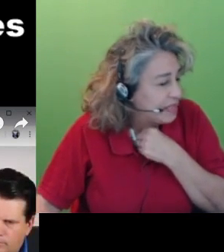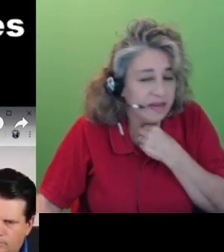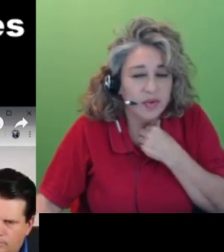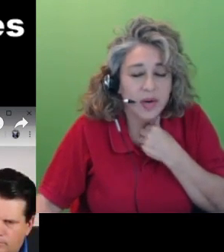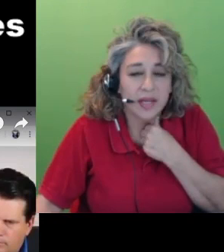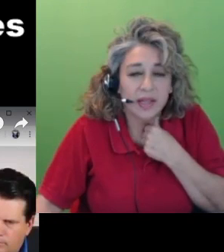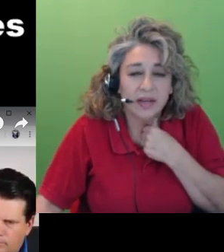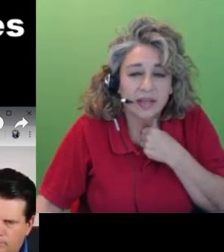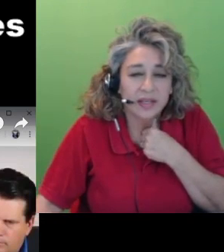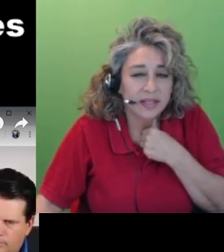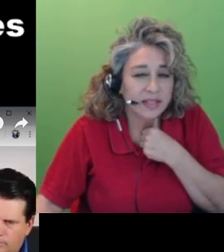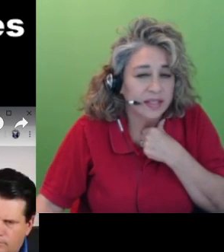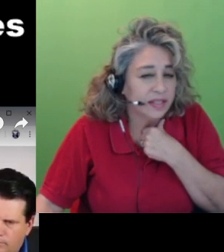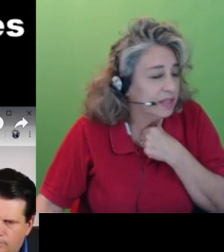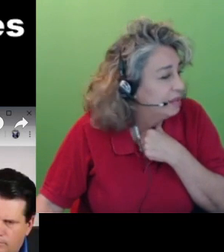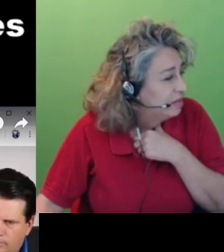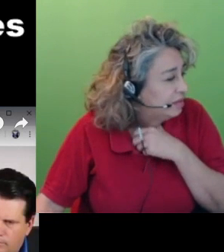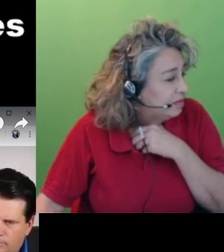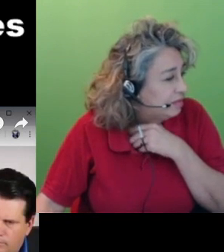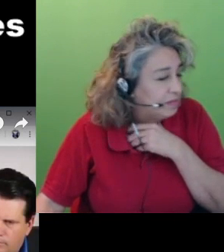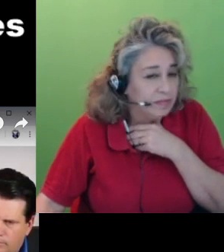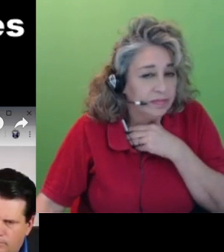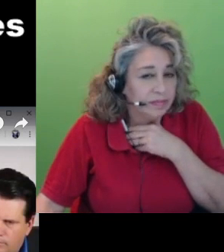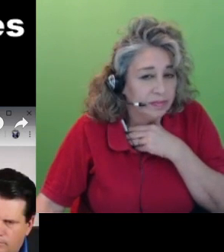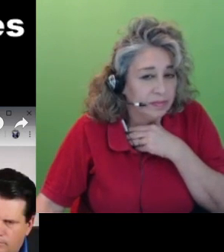evident everywhere you look um